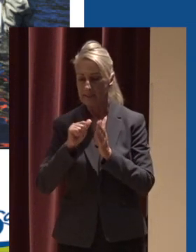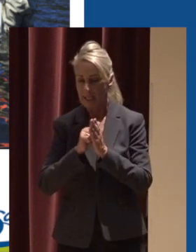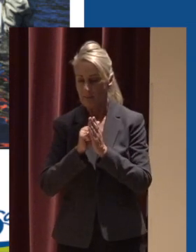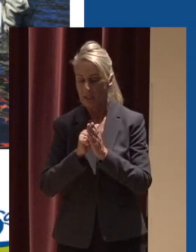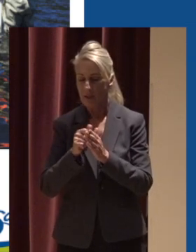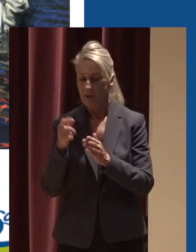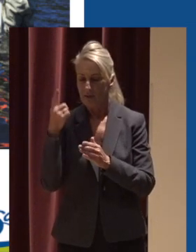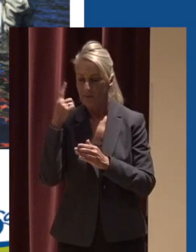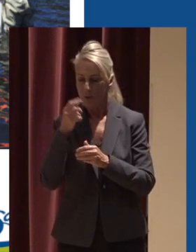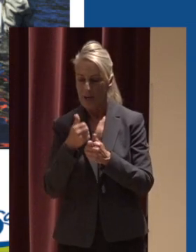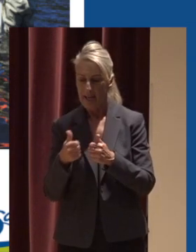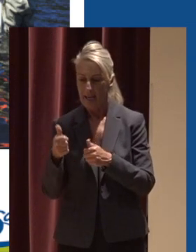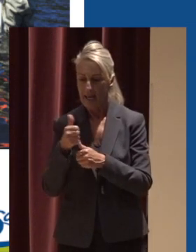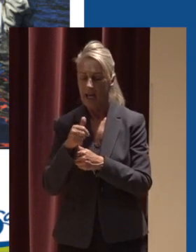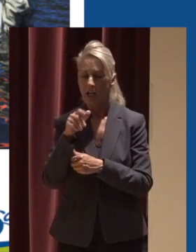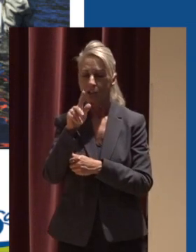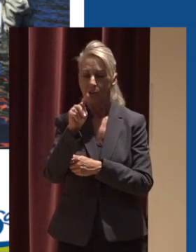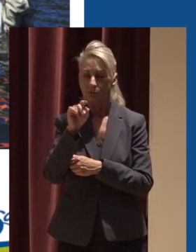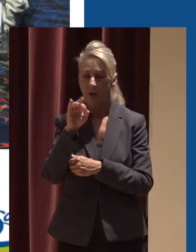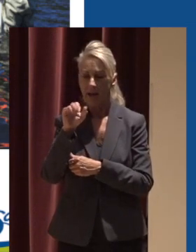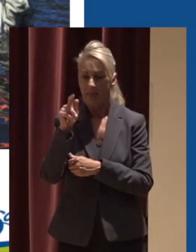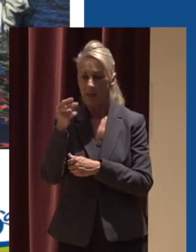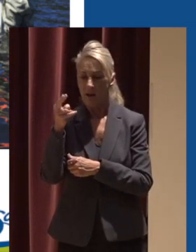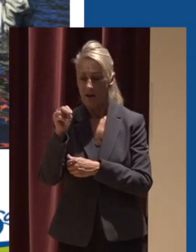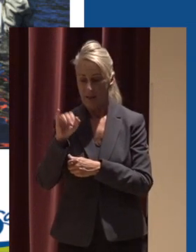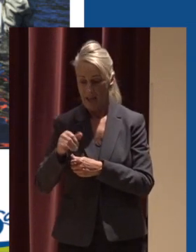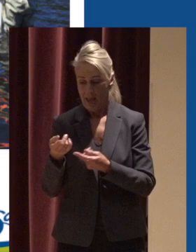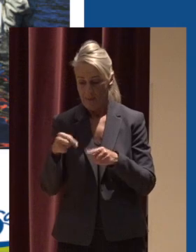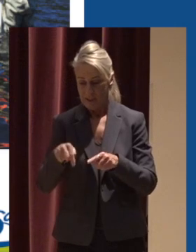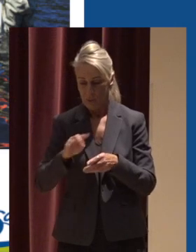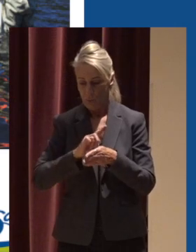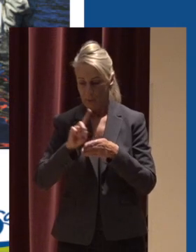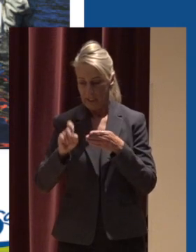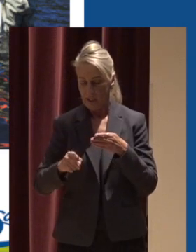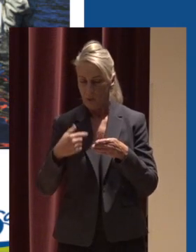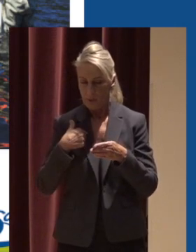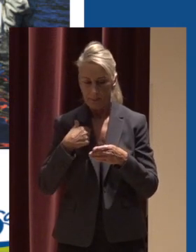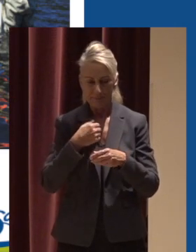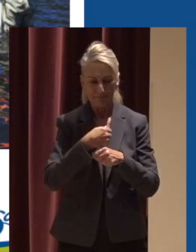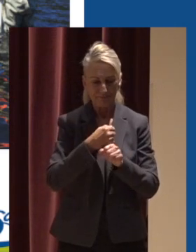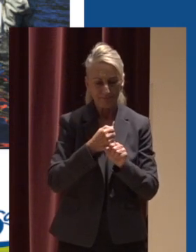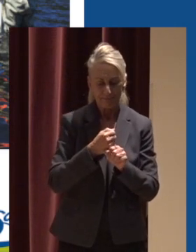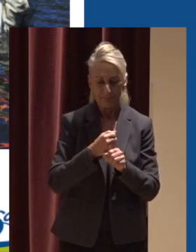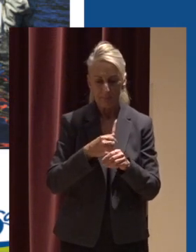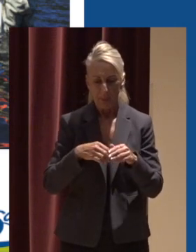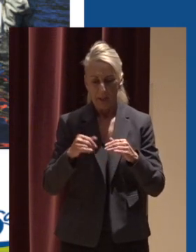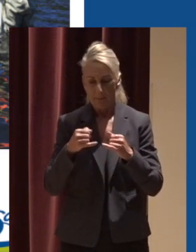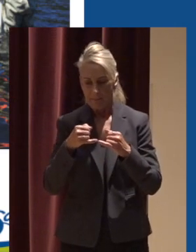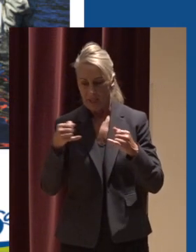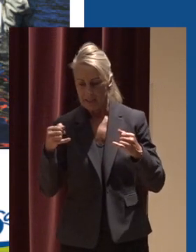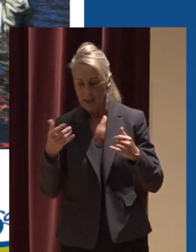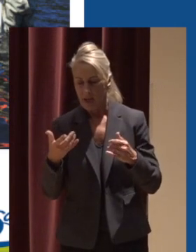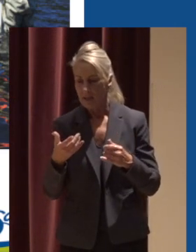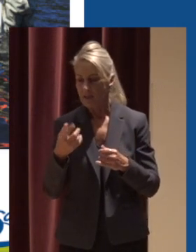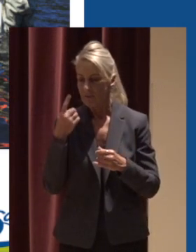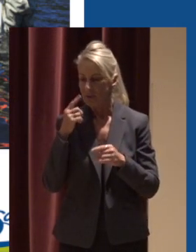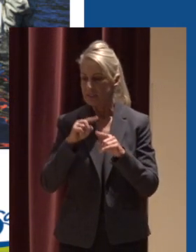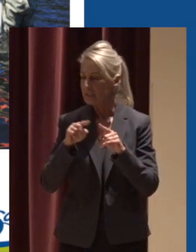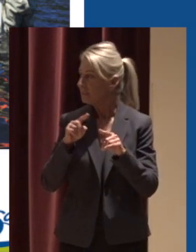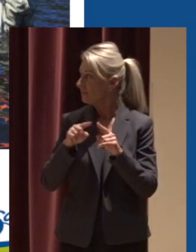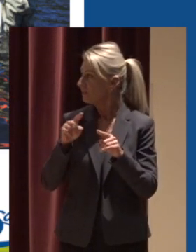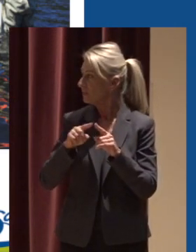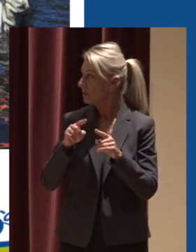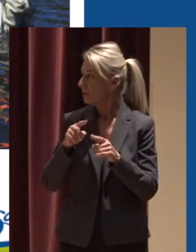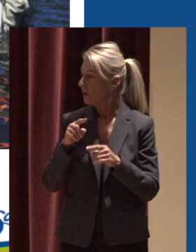triathlon is happening this coming weekend and we are conducting baseline water quality monitoring in both Oxbow and Willamette sloughs